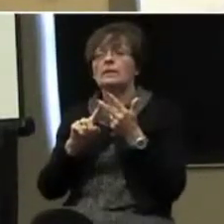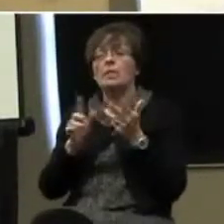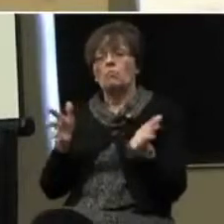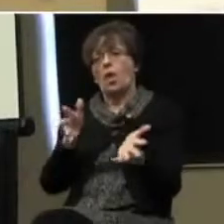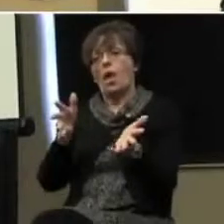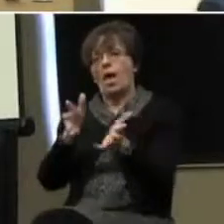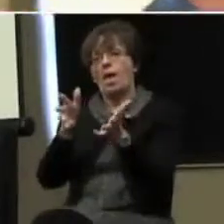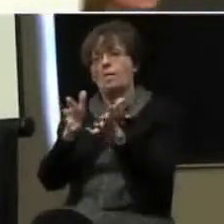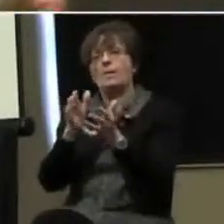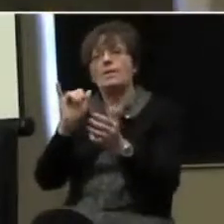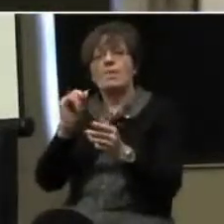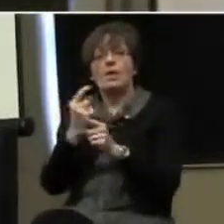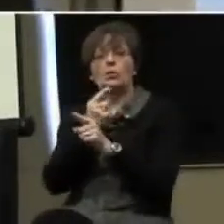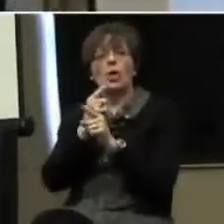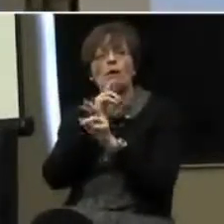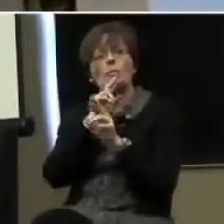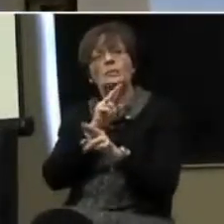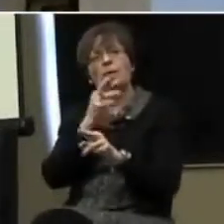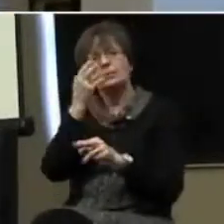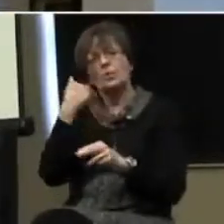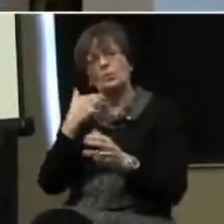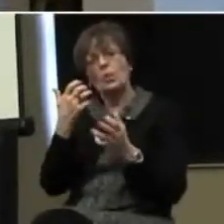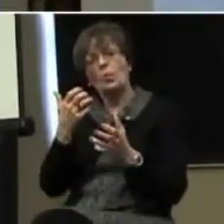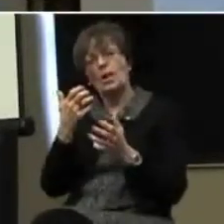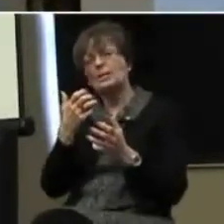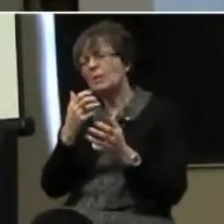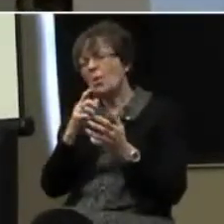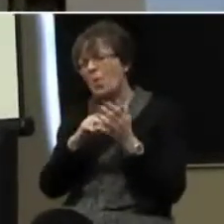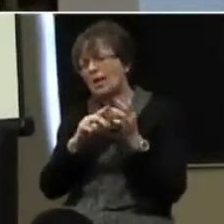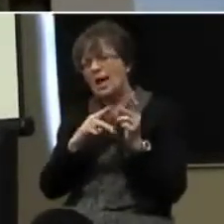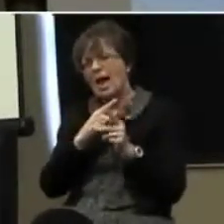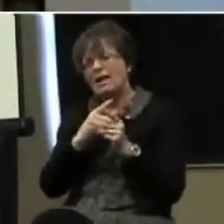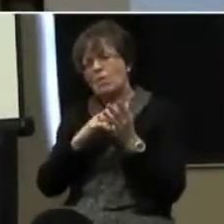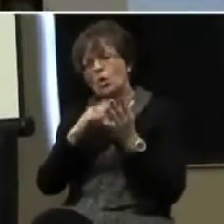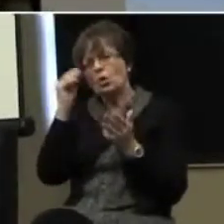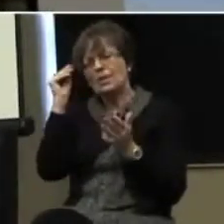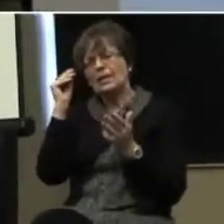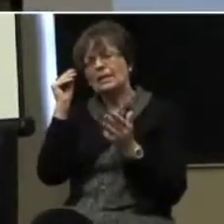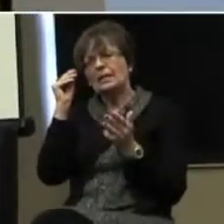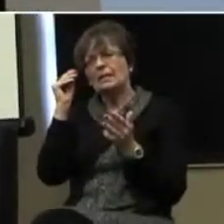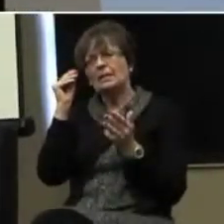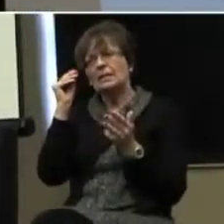We're going to prompt the correct response because we want it to be what kind of learning?